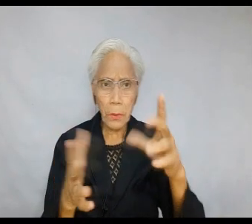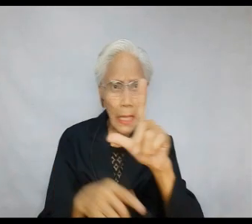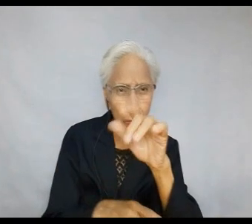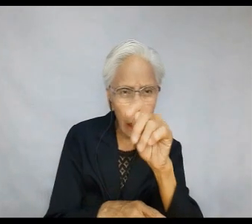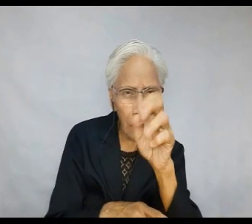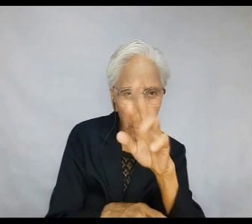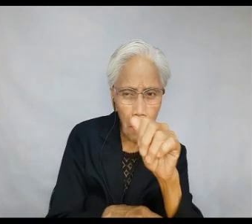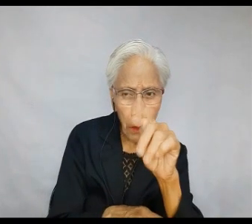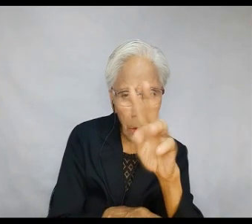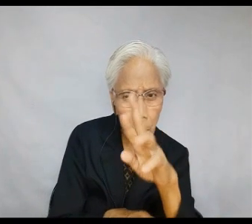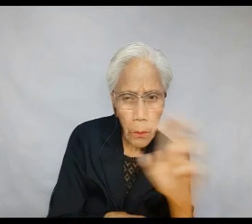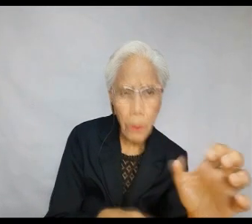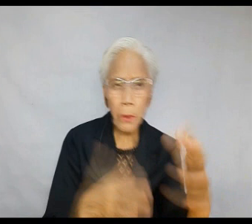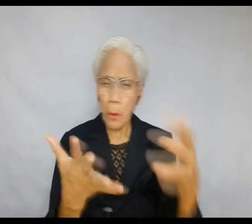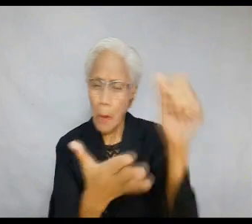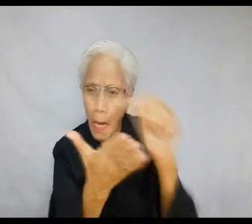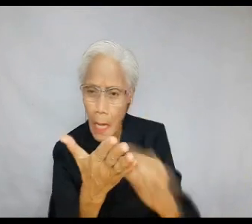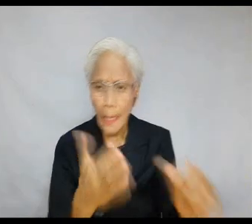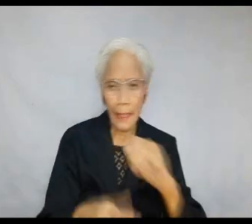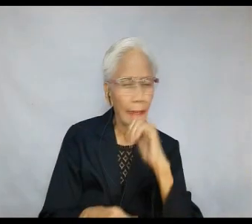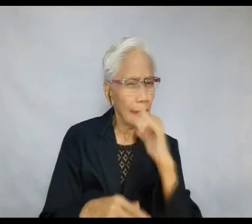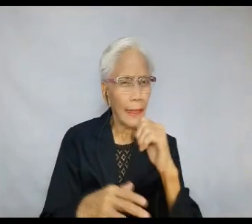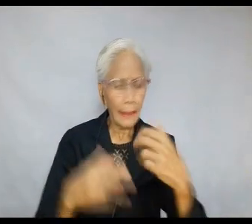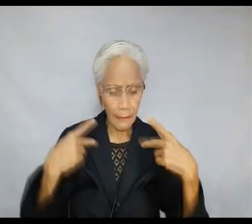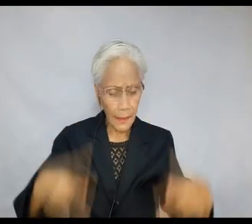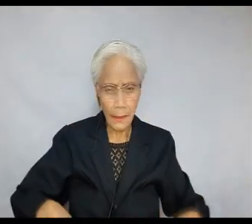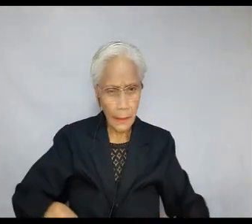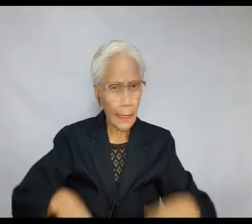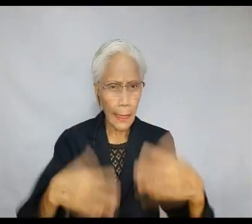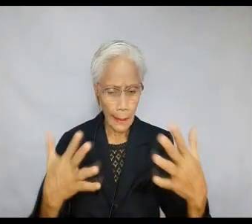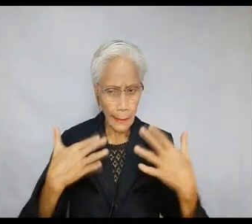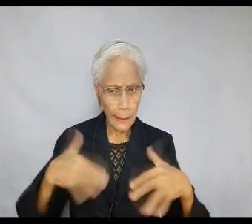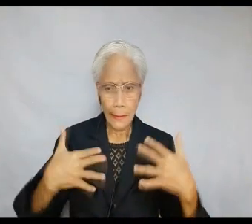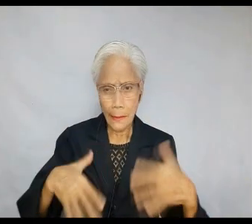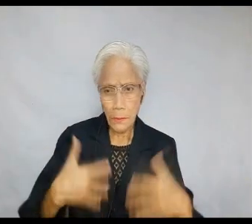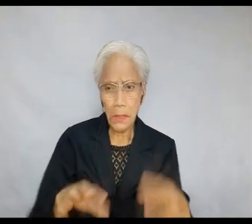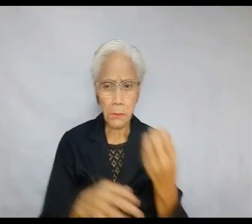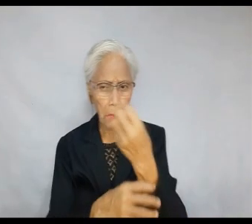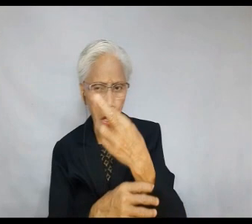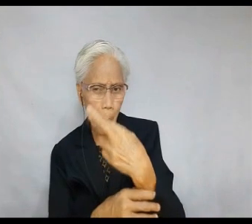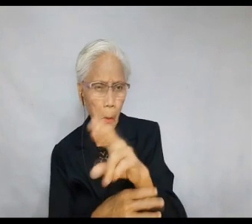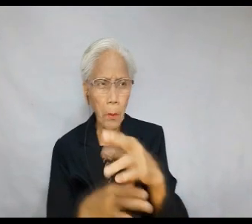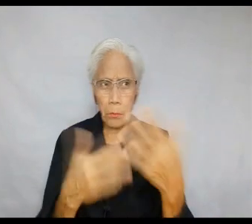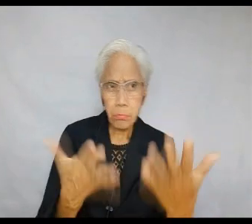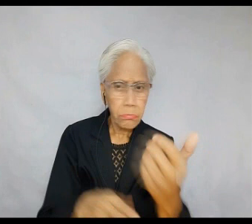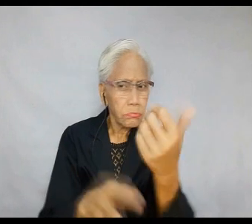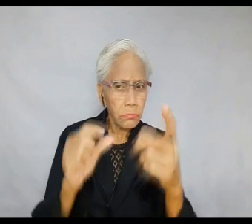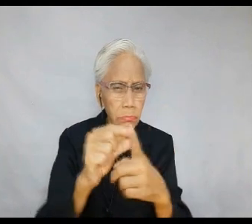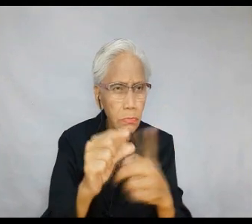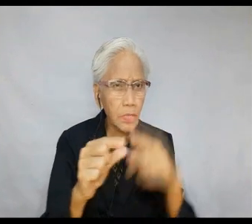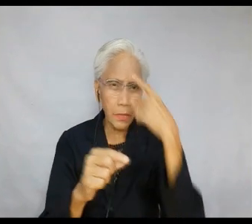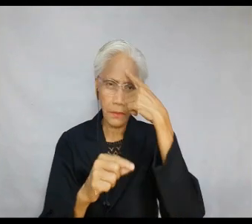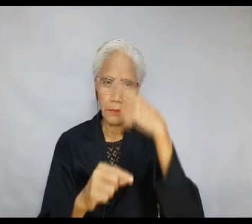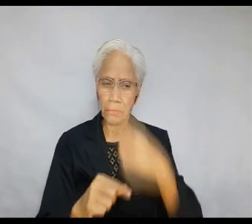or architecture, popular within a given culture. It is not a physical garment in the current mode. It is not a synonym for glamour,